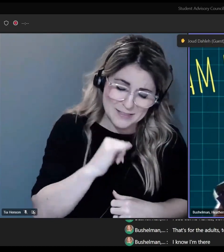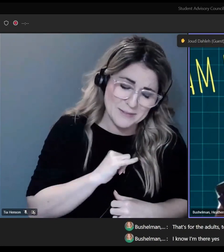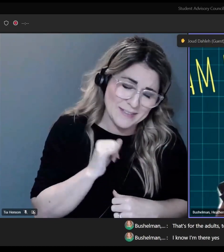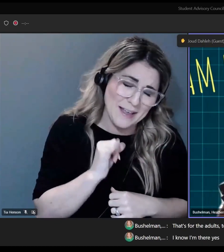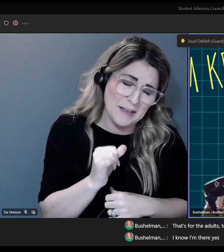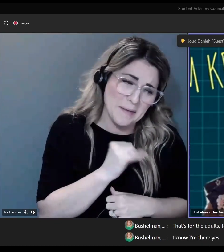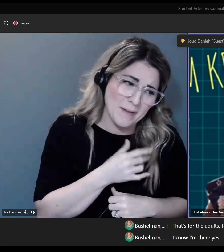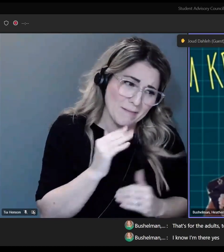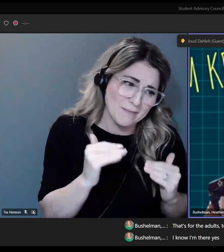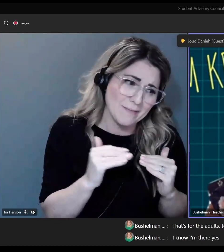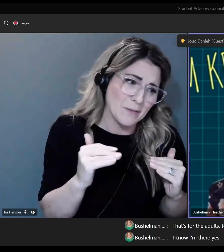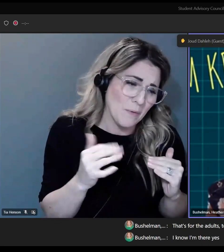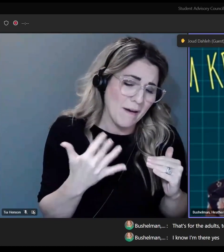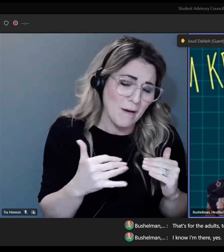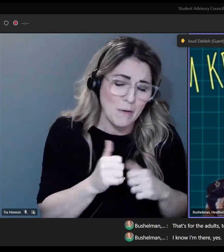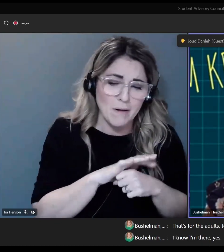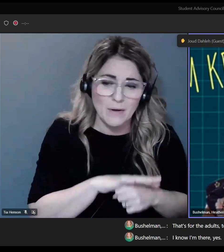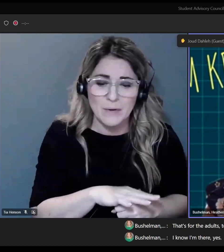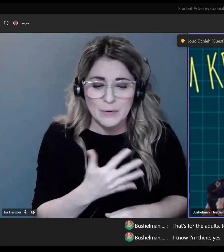there. Yes.